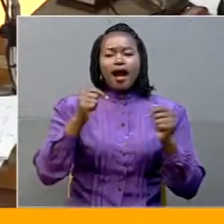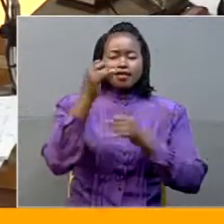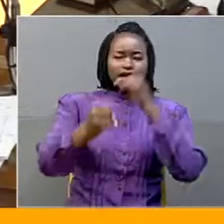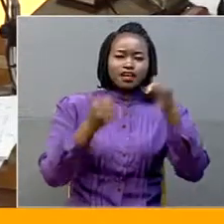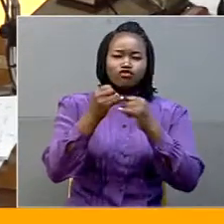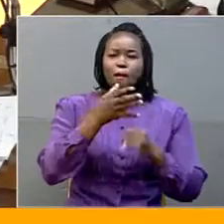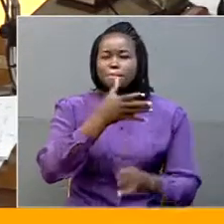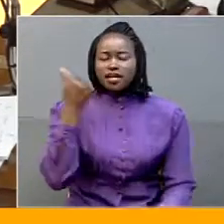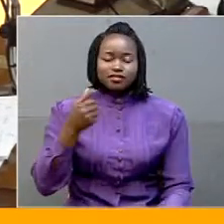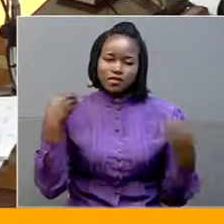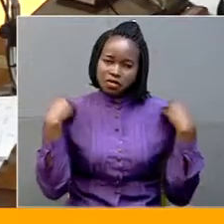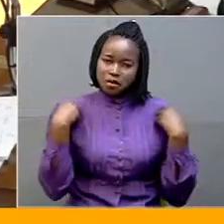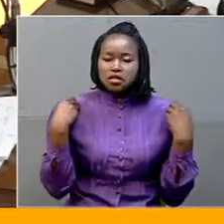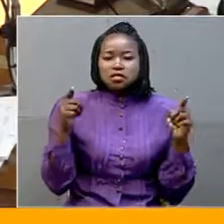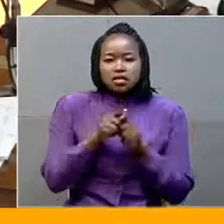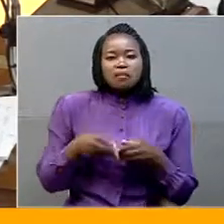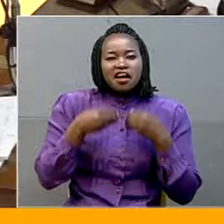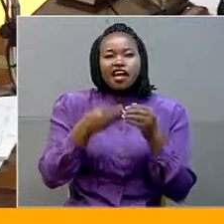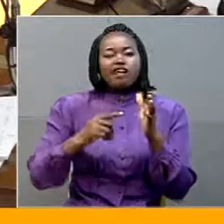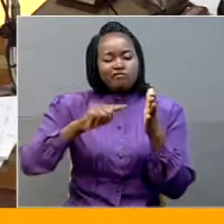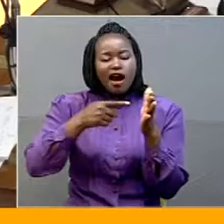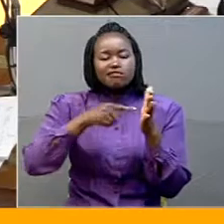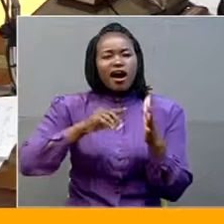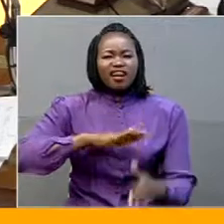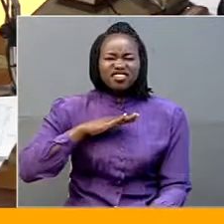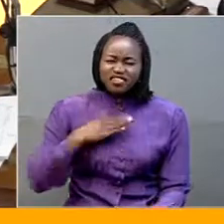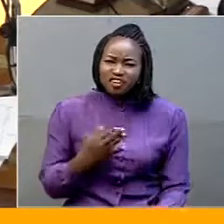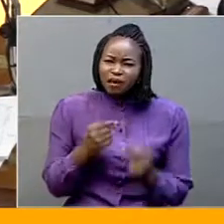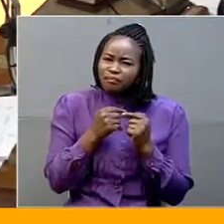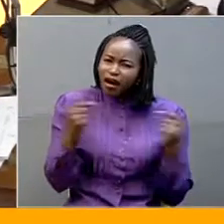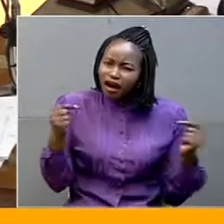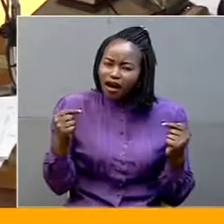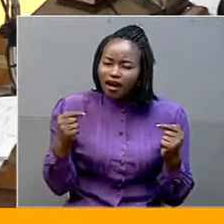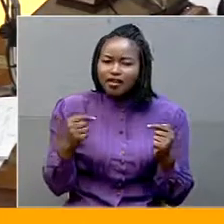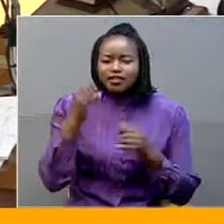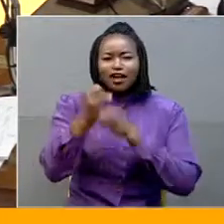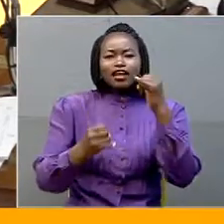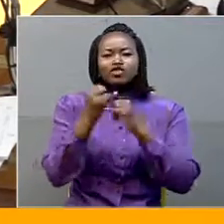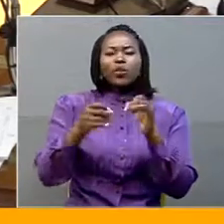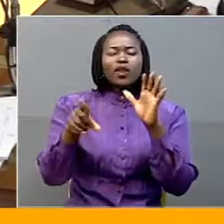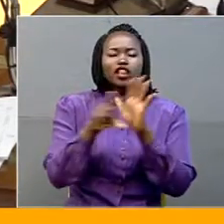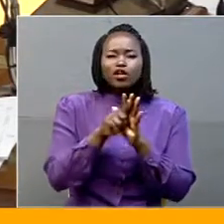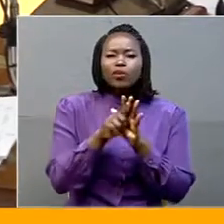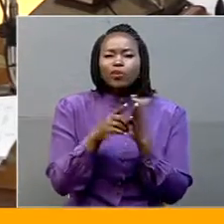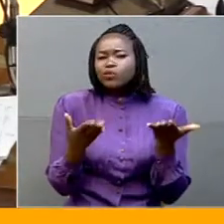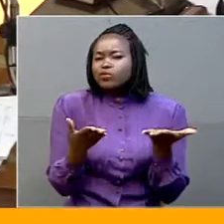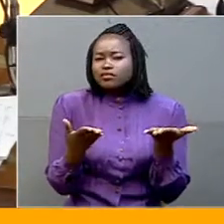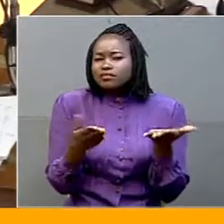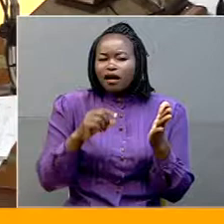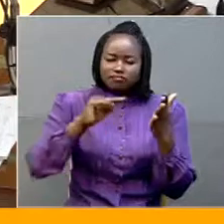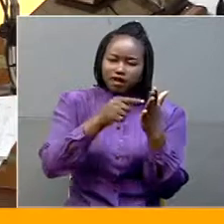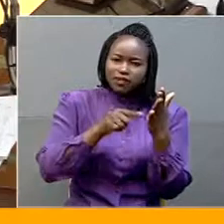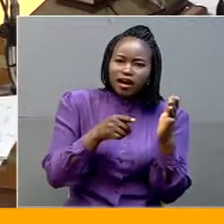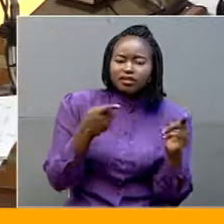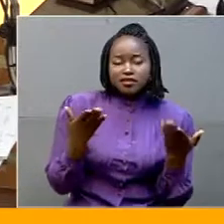in as far as it imposes age restrictions on presidential candidates, contrary to international legal instruments, and evidence from other countries. The committee